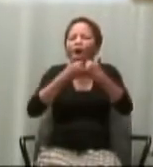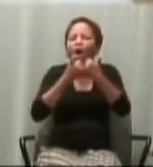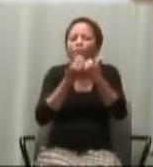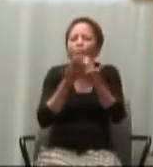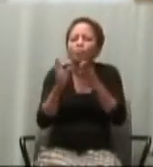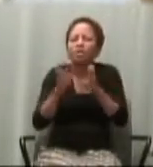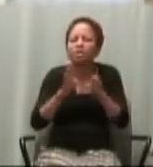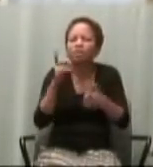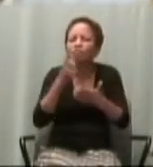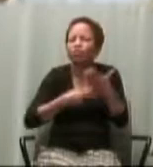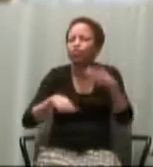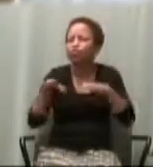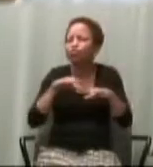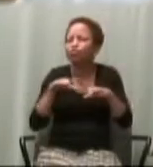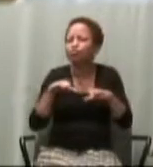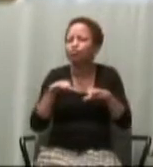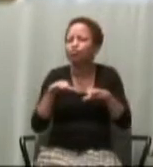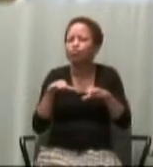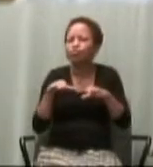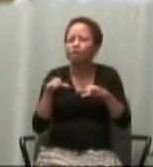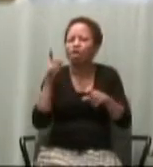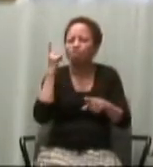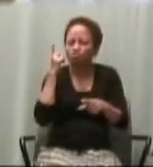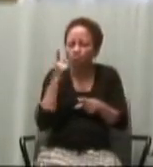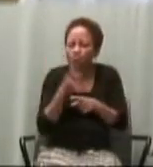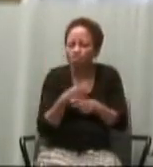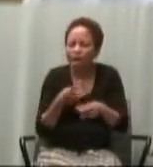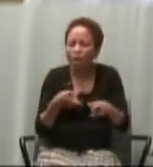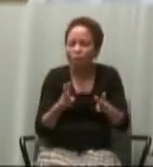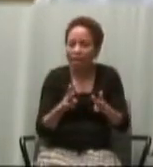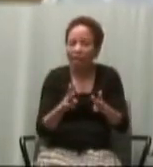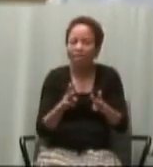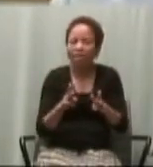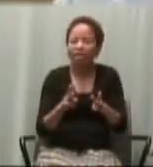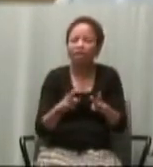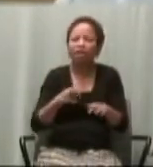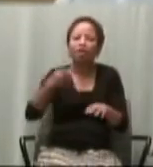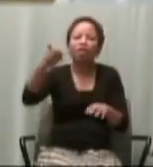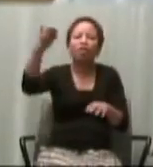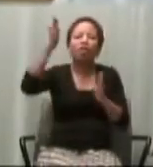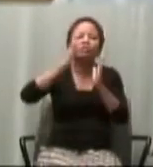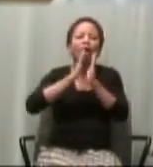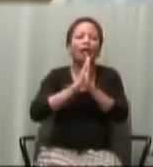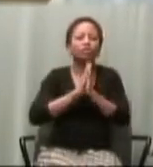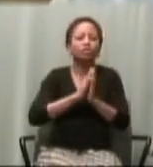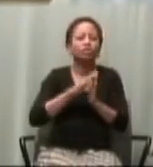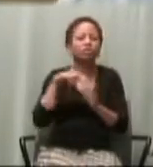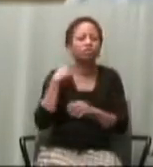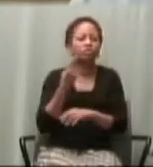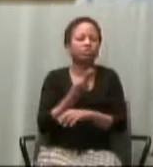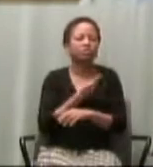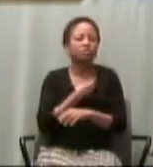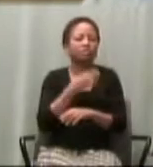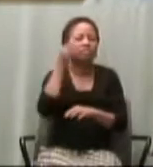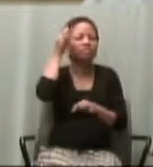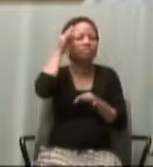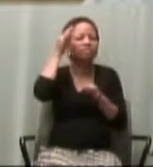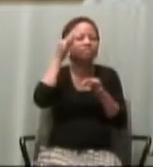in principles that which God is asking of us faithfulness